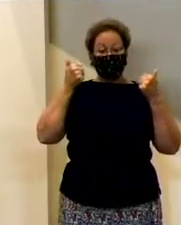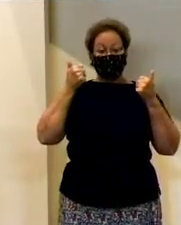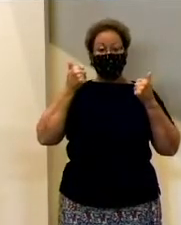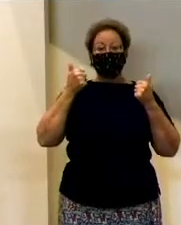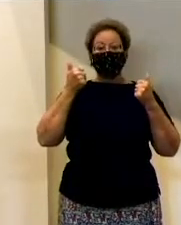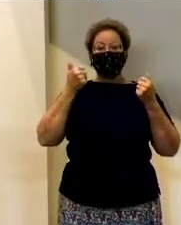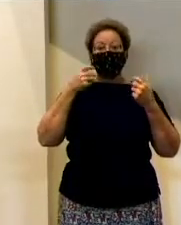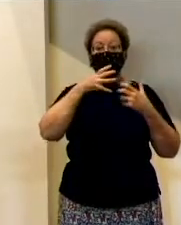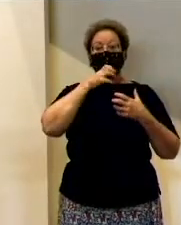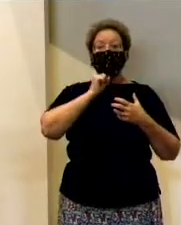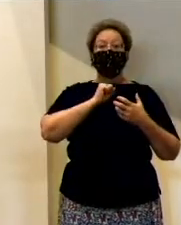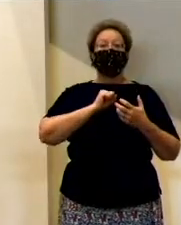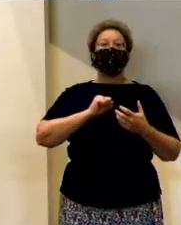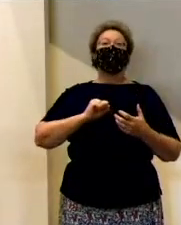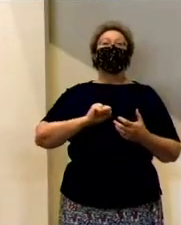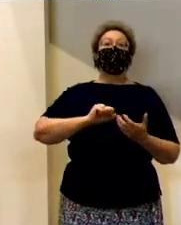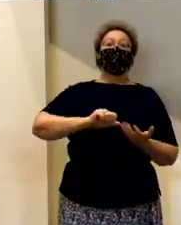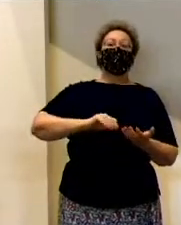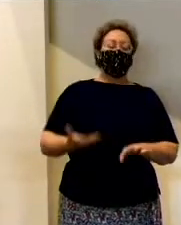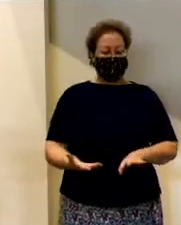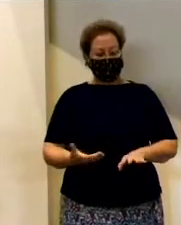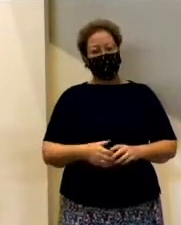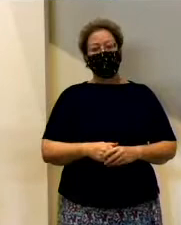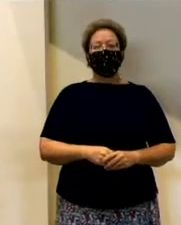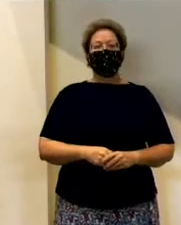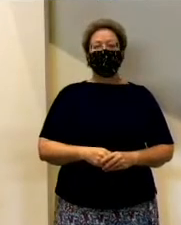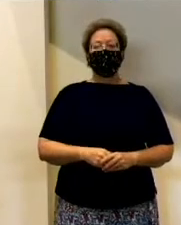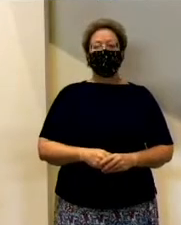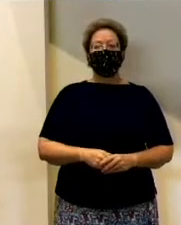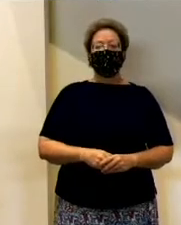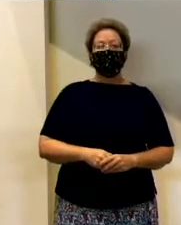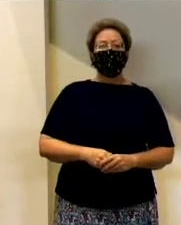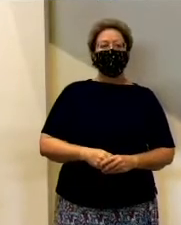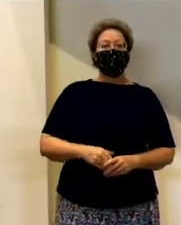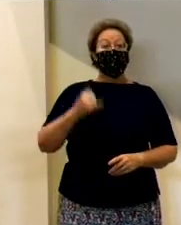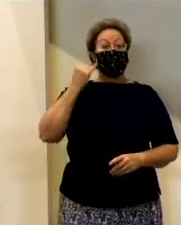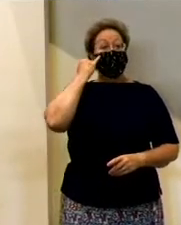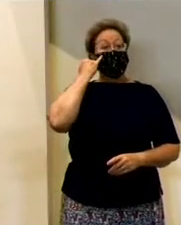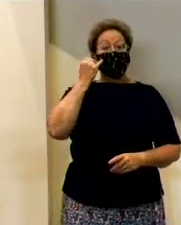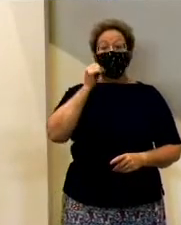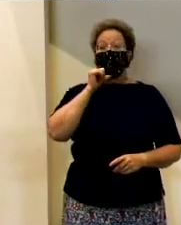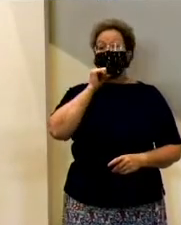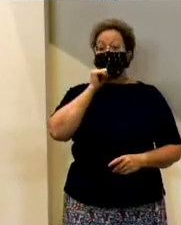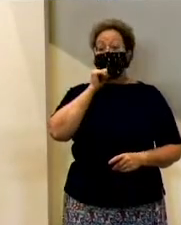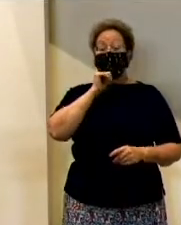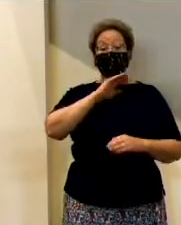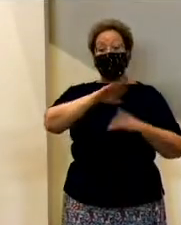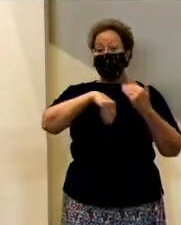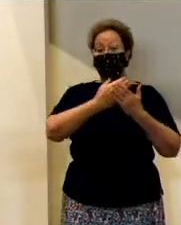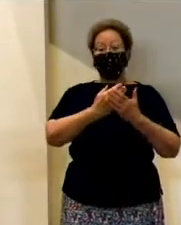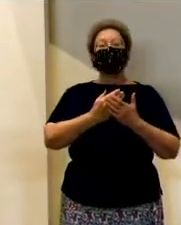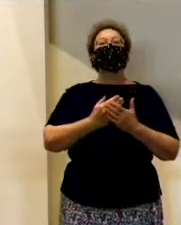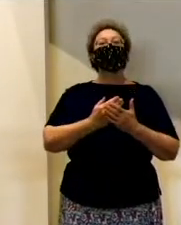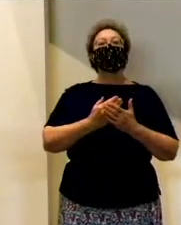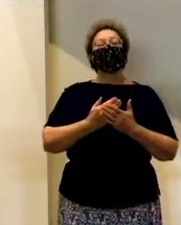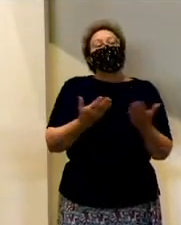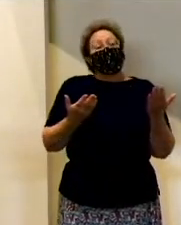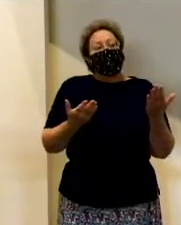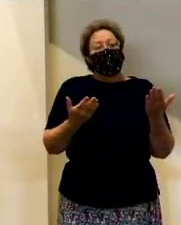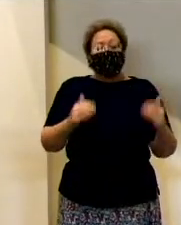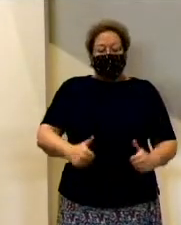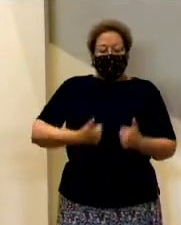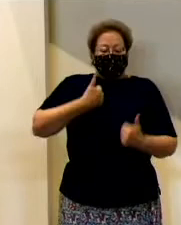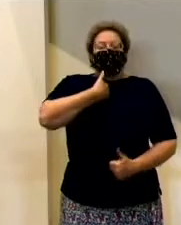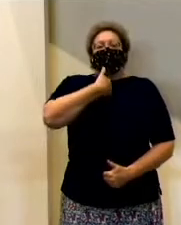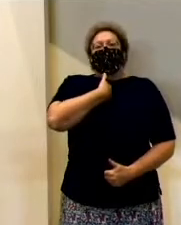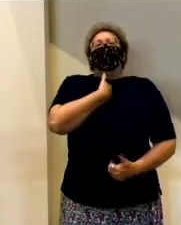age, you wear out, you die. That's it. And if that's the case, live for yourself because this